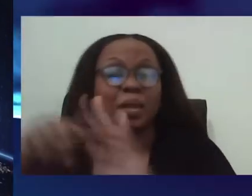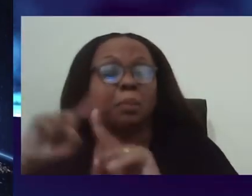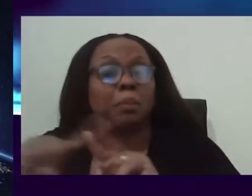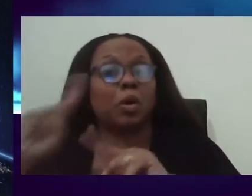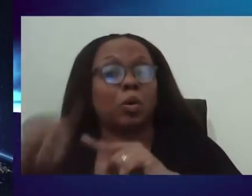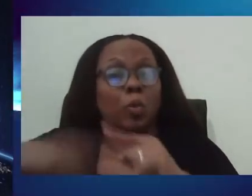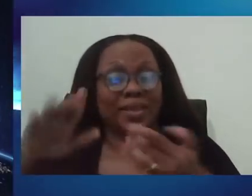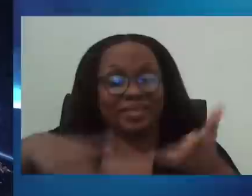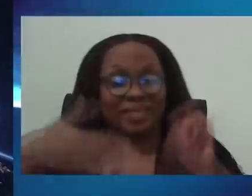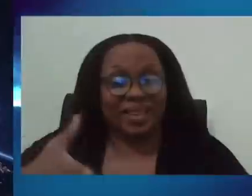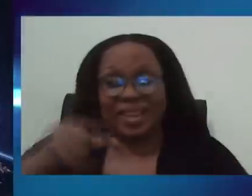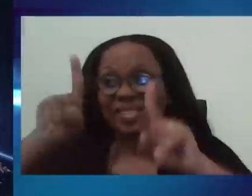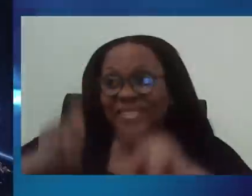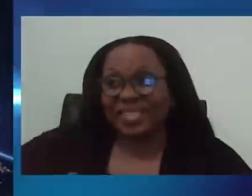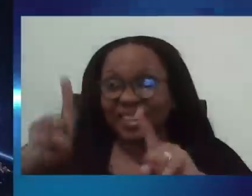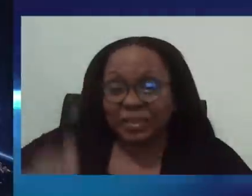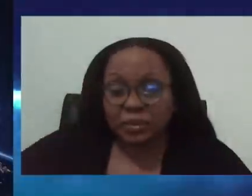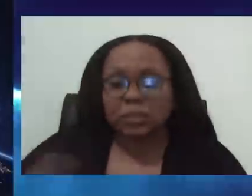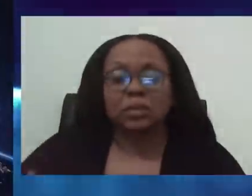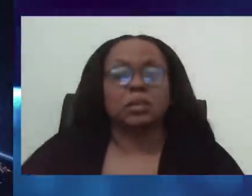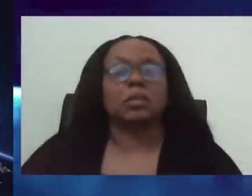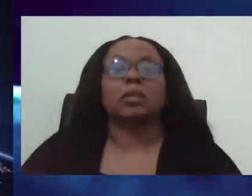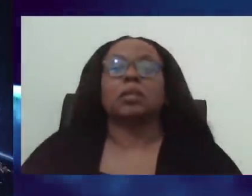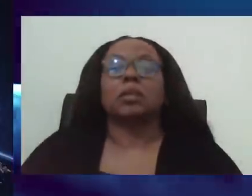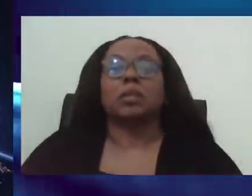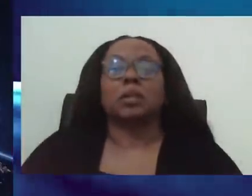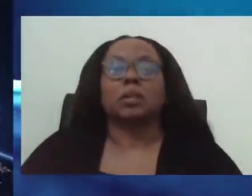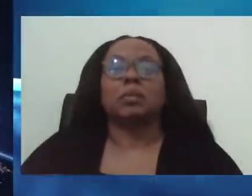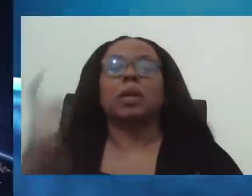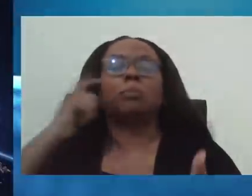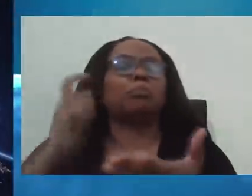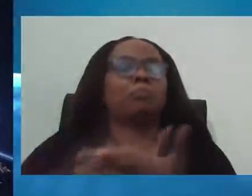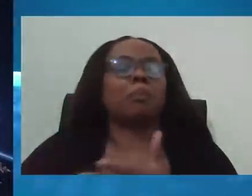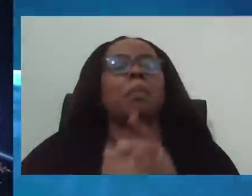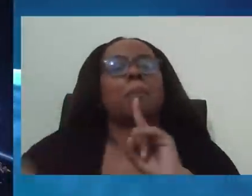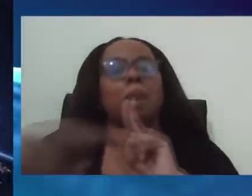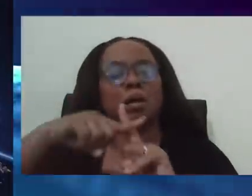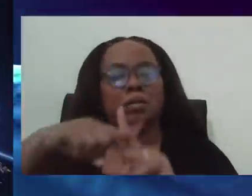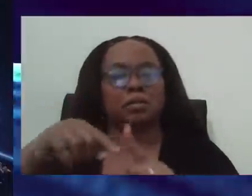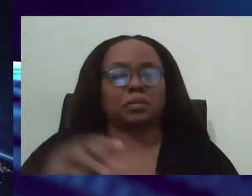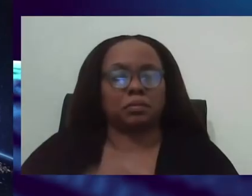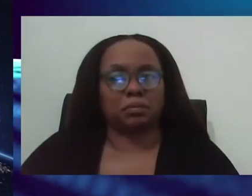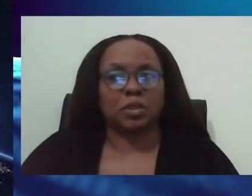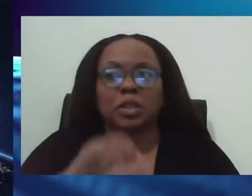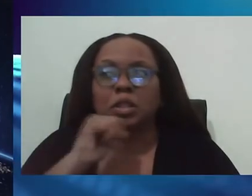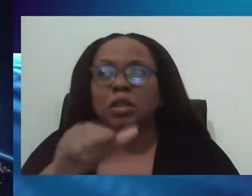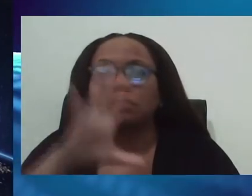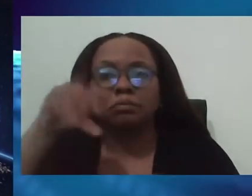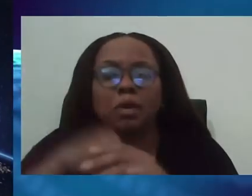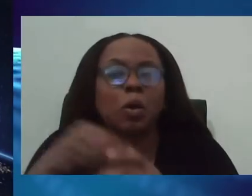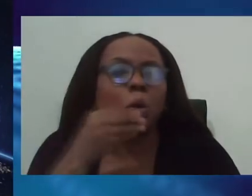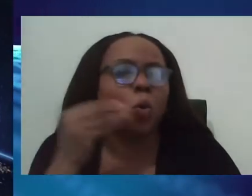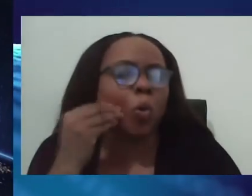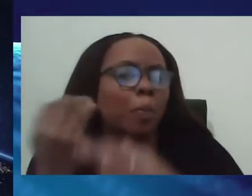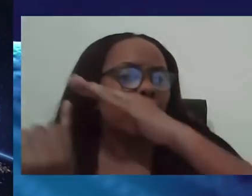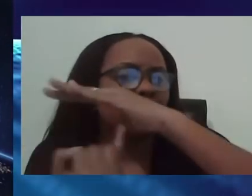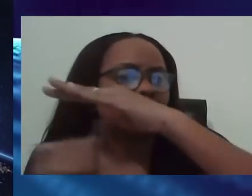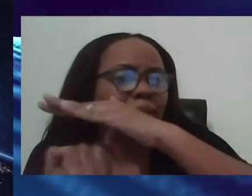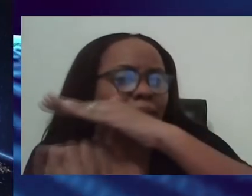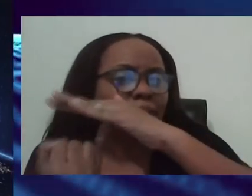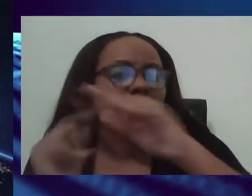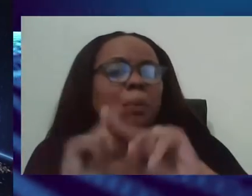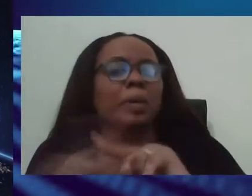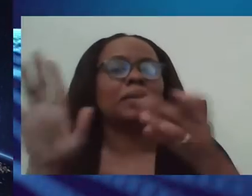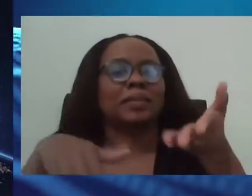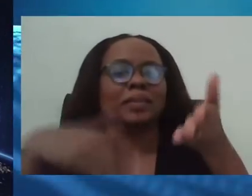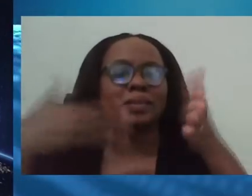And these persons would have been living at home like normal. So they're not part of the home isolation program, but they are persons who died at